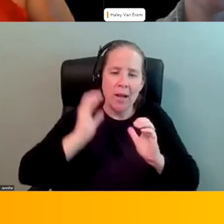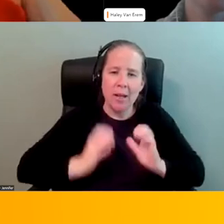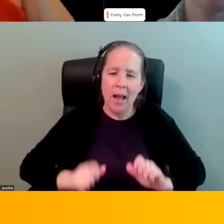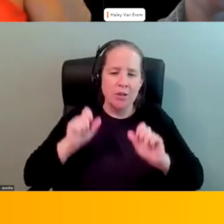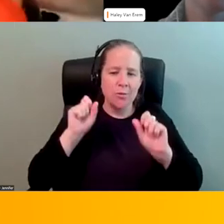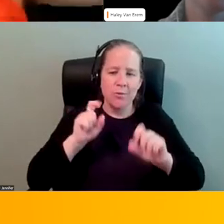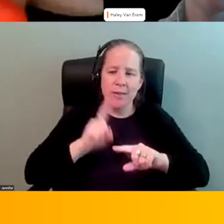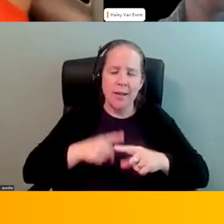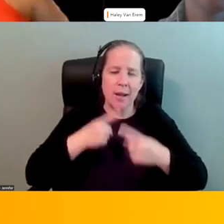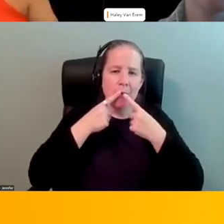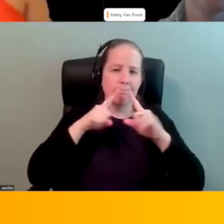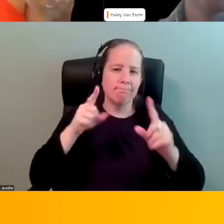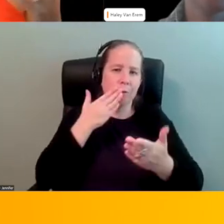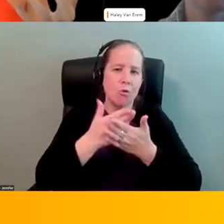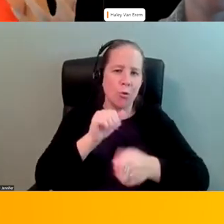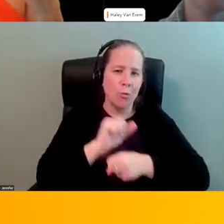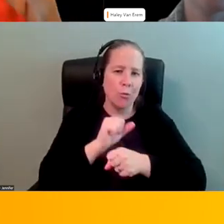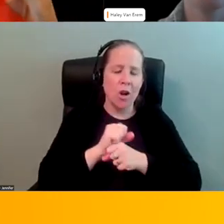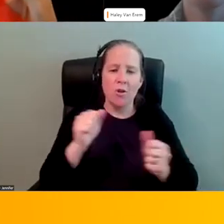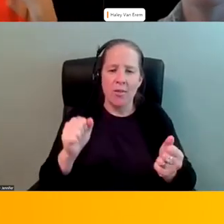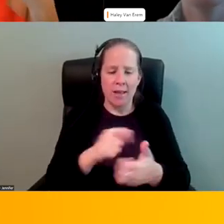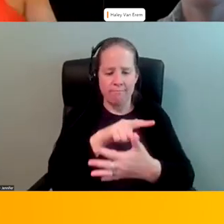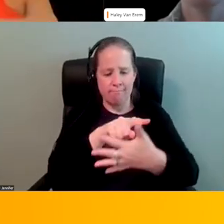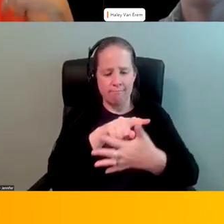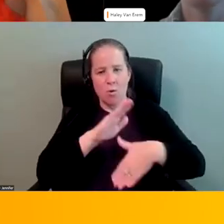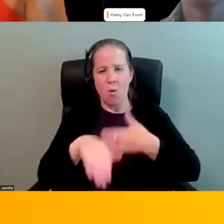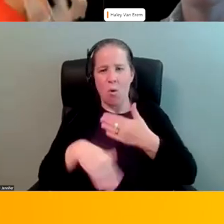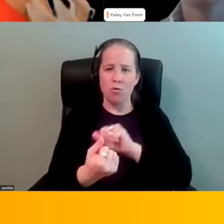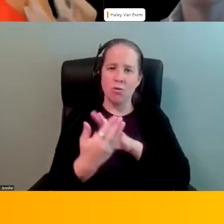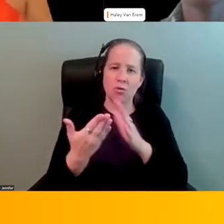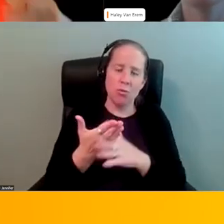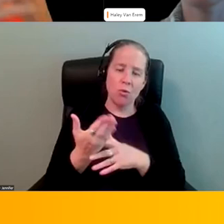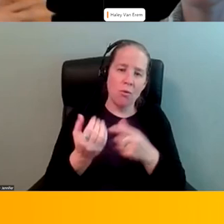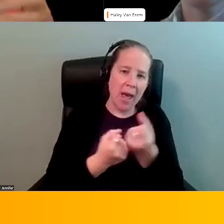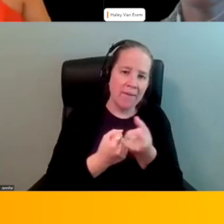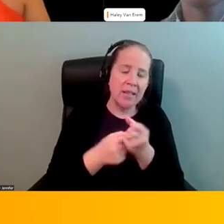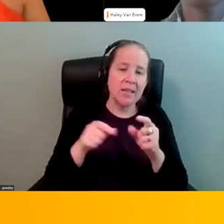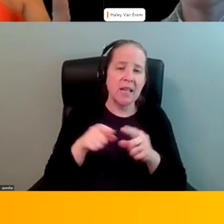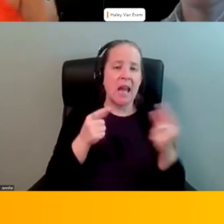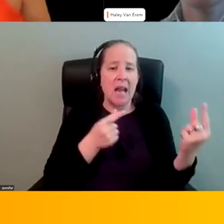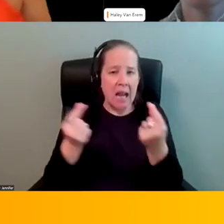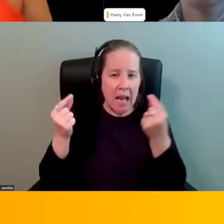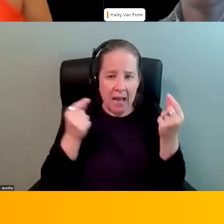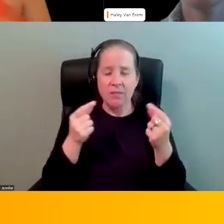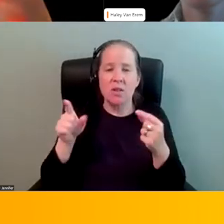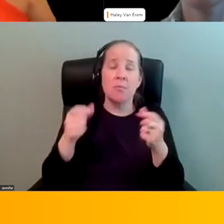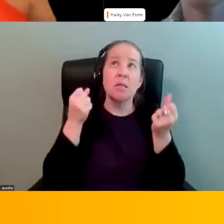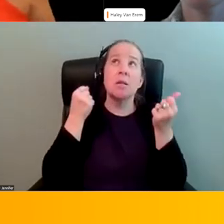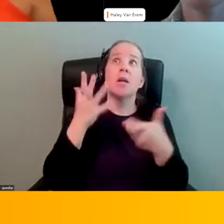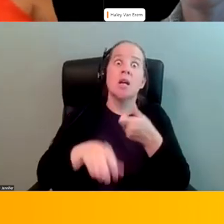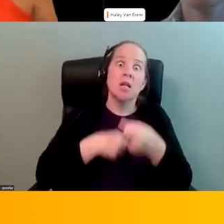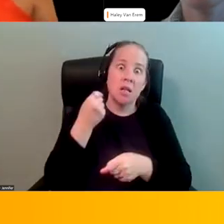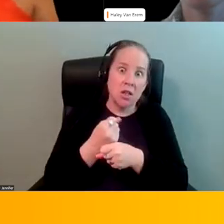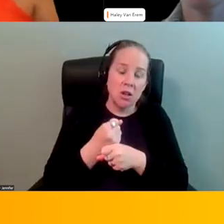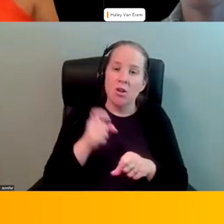so these are all things we're addressing through advocacy and activism and it takes years so we have to address it it's not